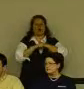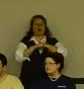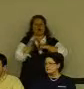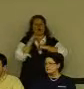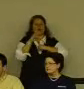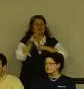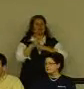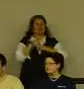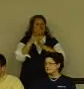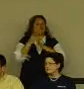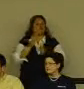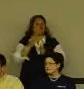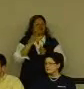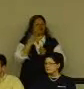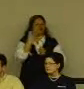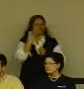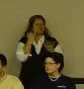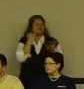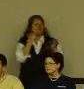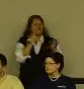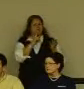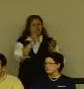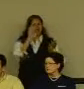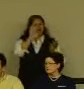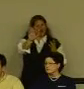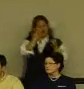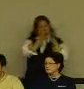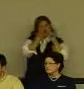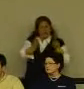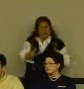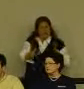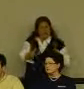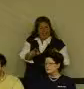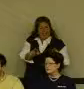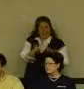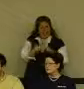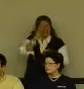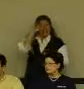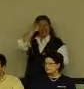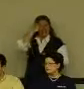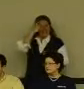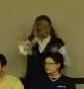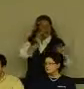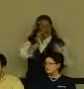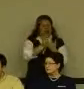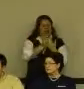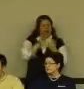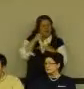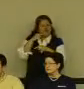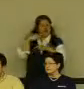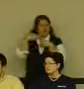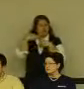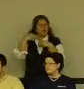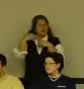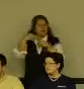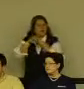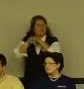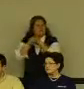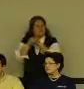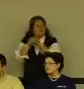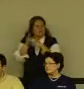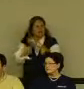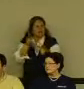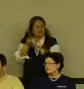marketing professional, please make sure that your resume makes sense for the fact that you're applying for a marketing professional